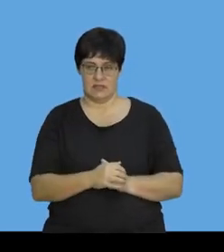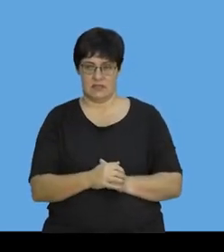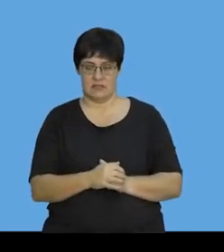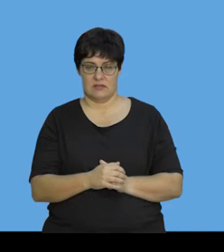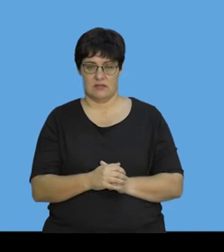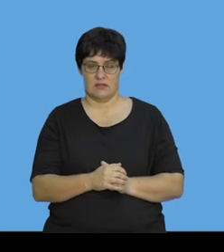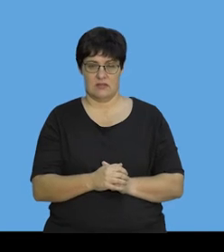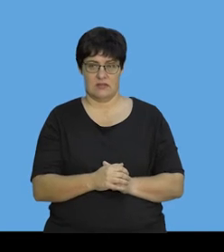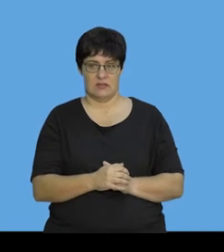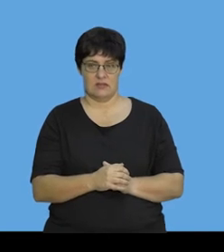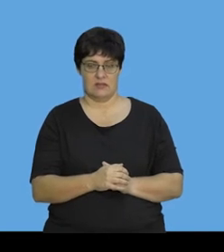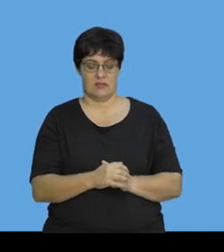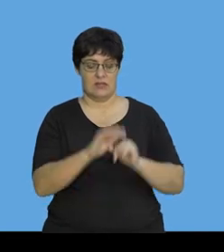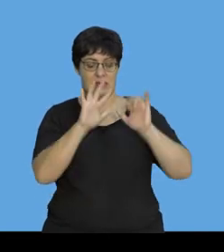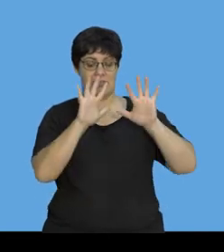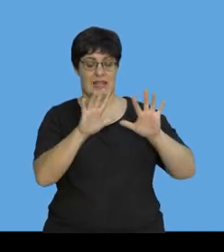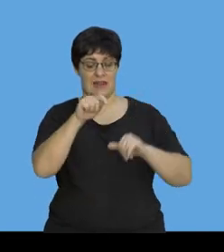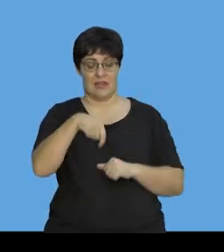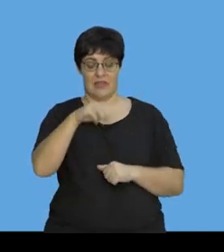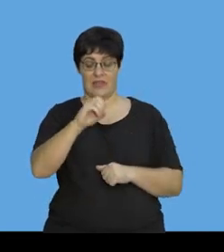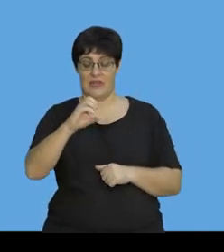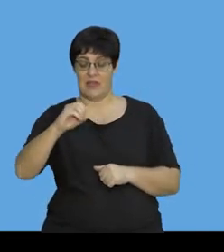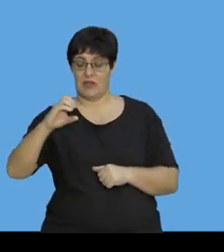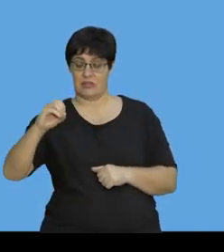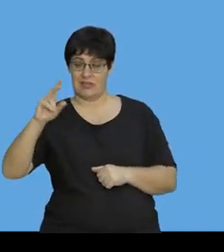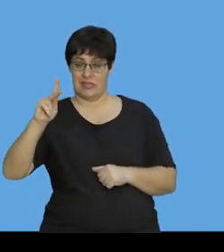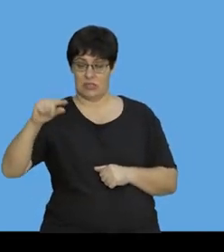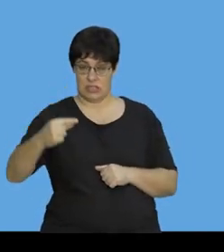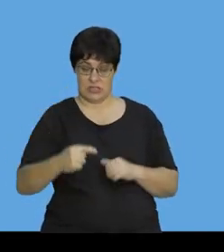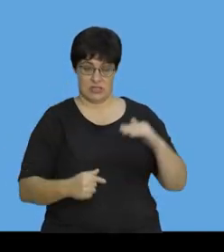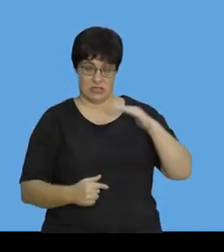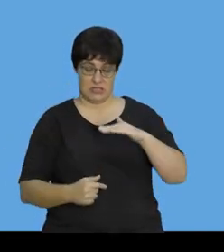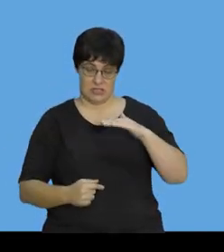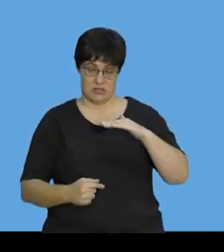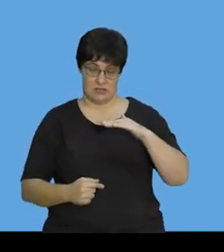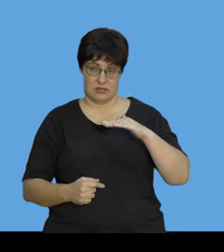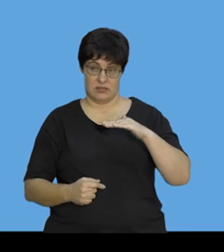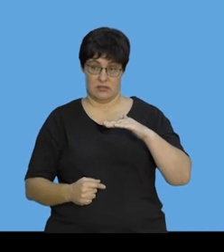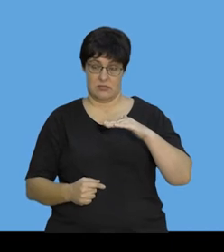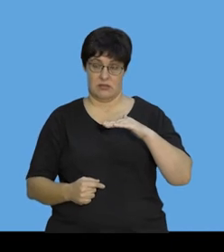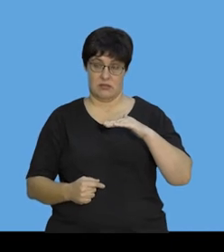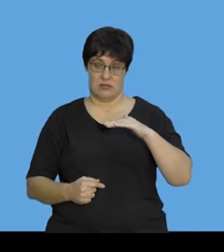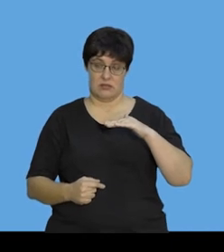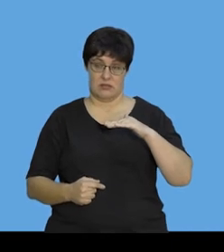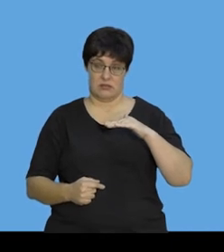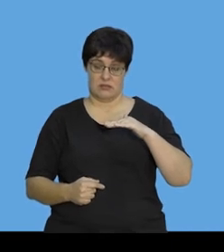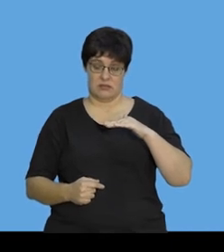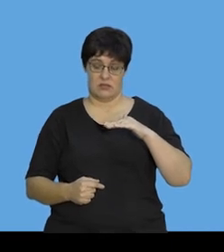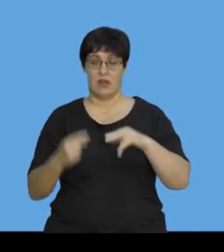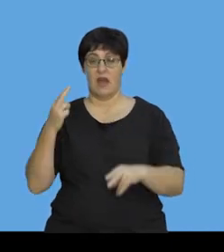The 10,000 kilogram truck. Okay.